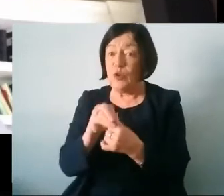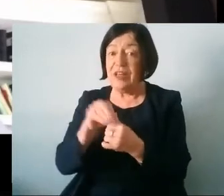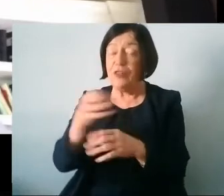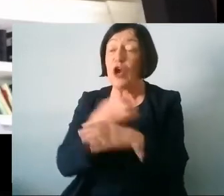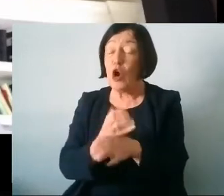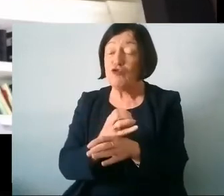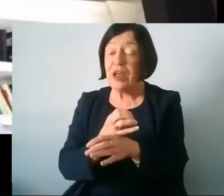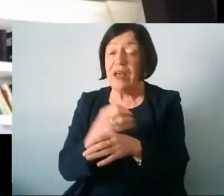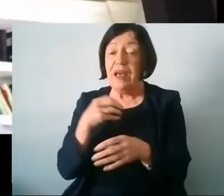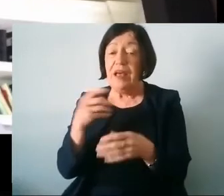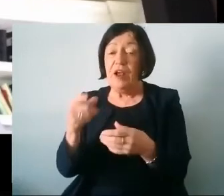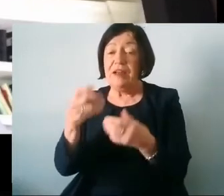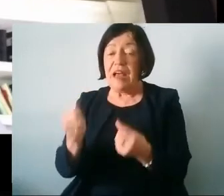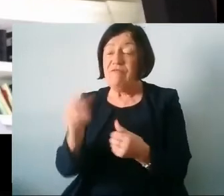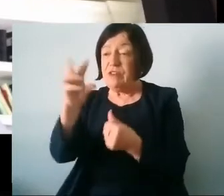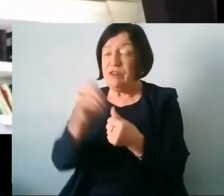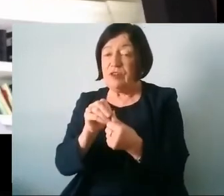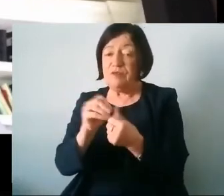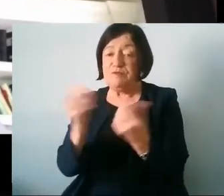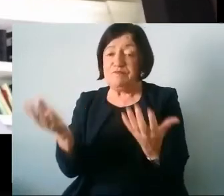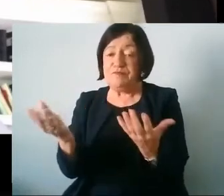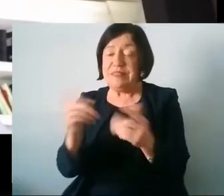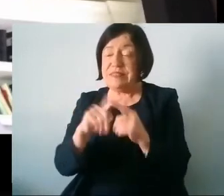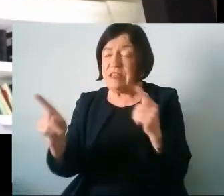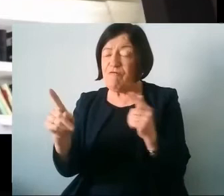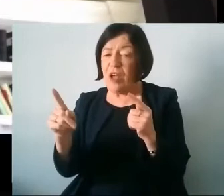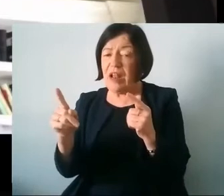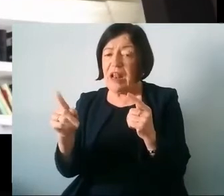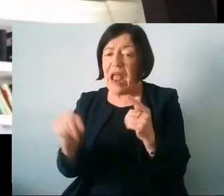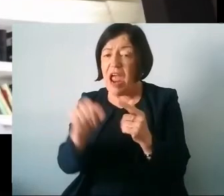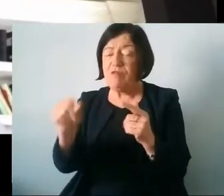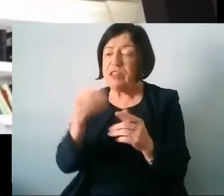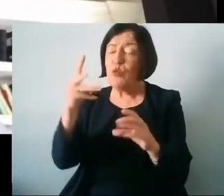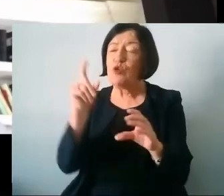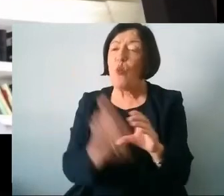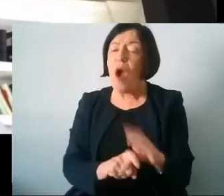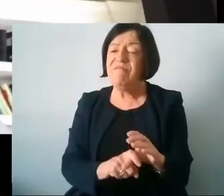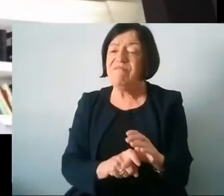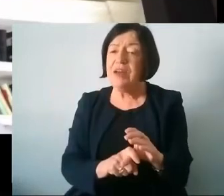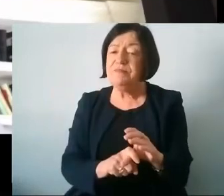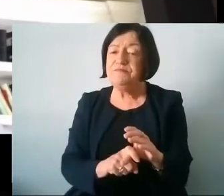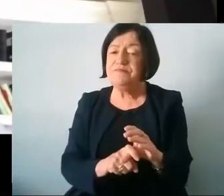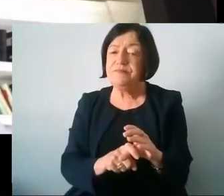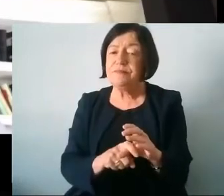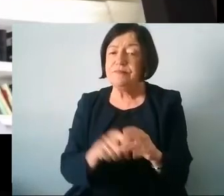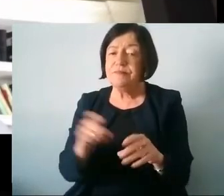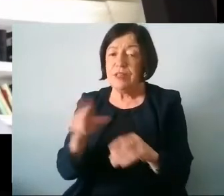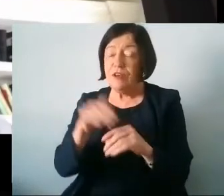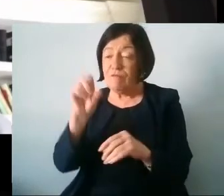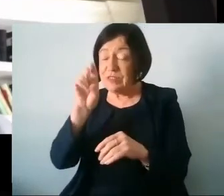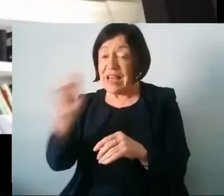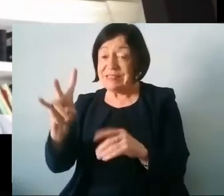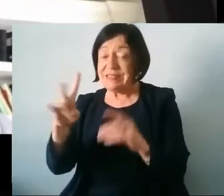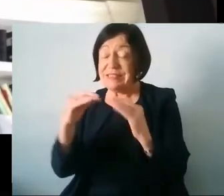and would have a unique set of factors which would qualify them uh for Daesh status